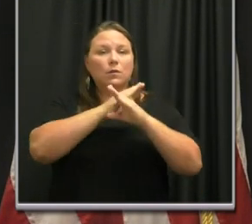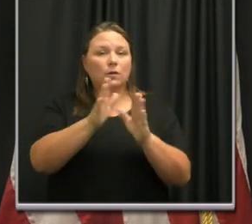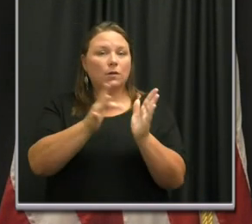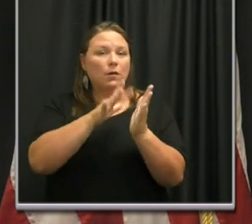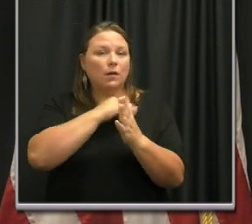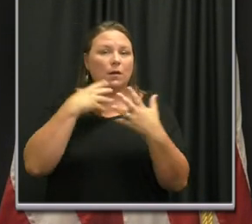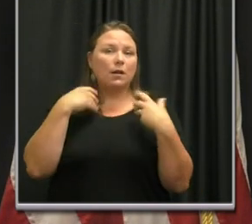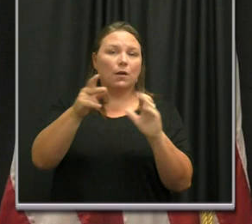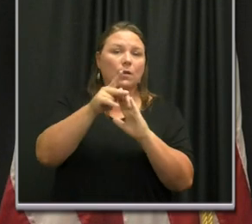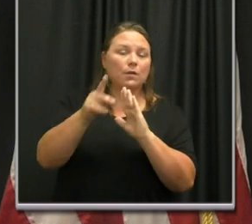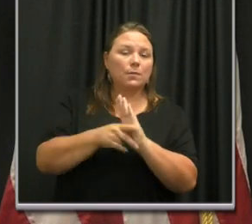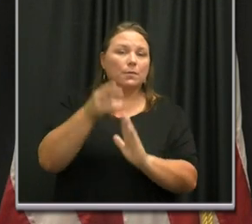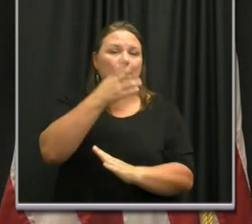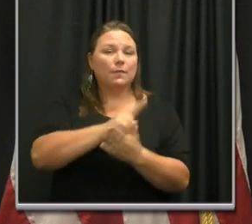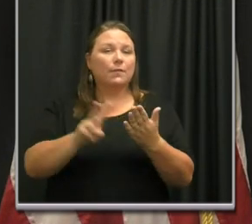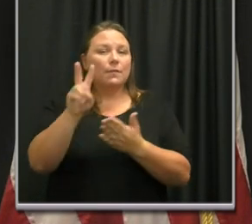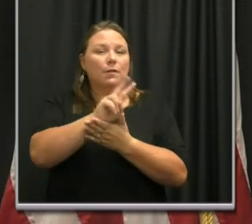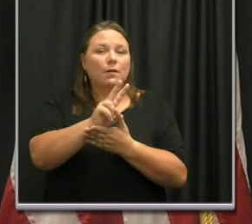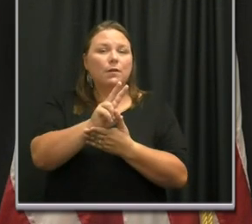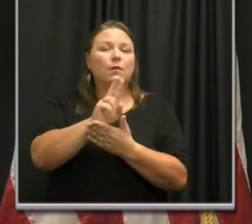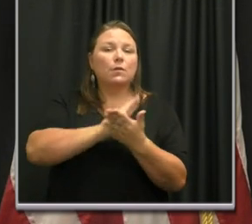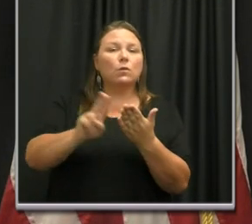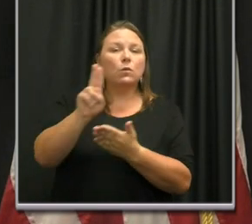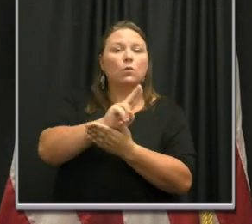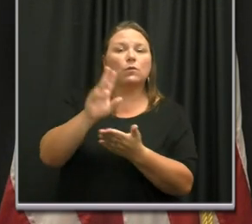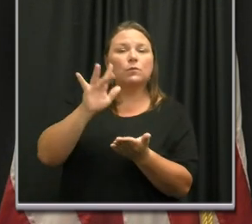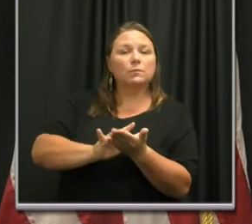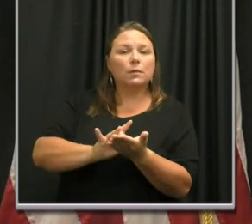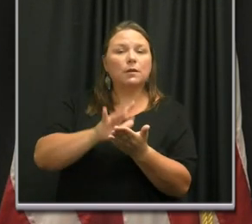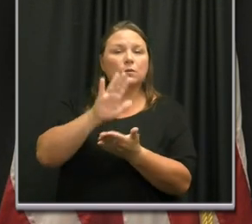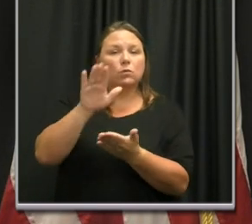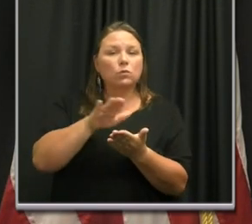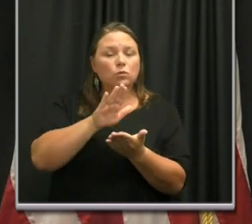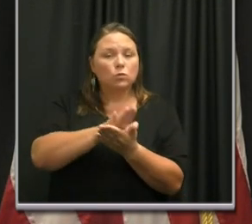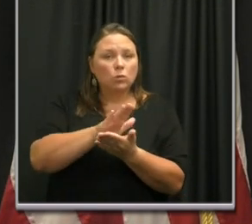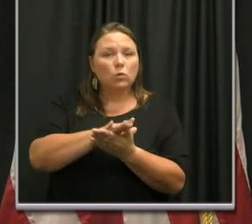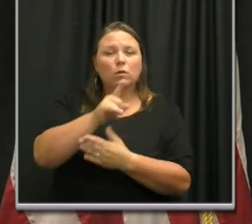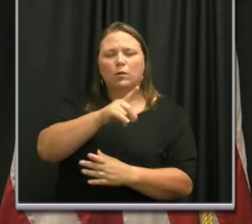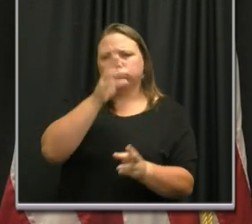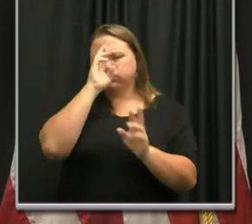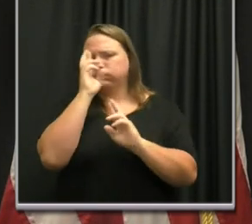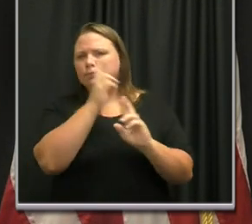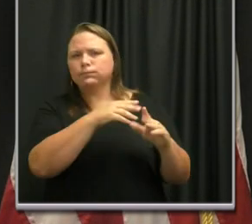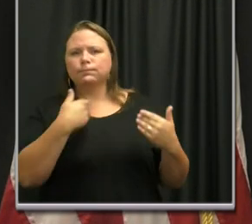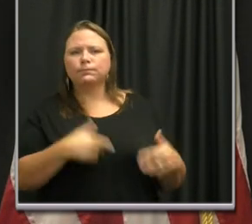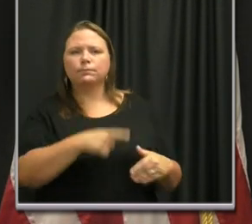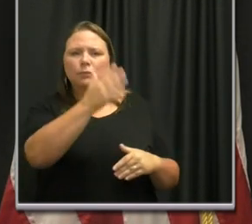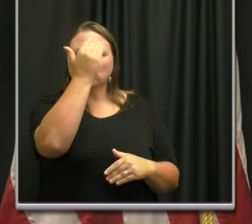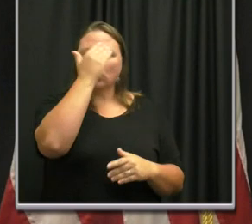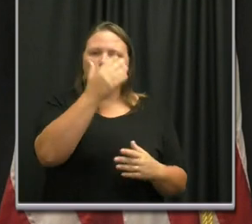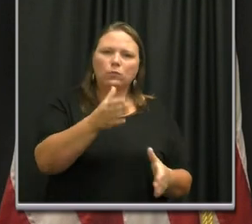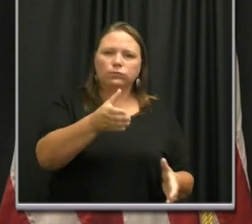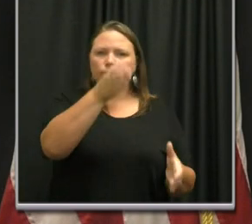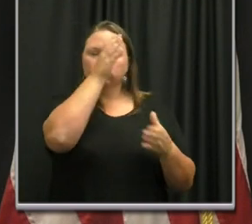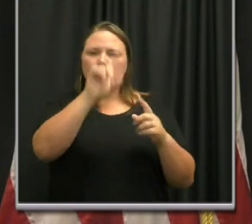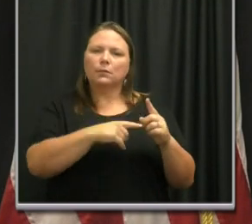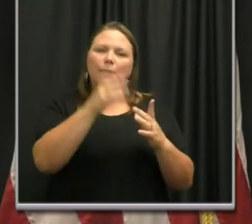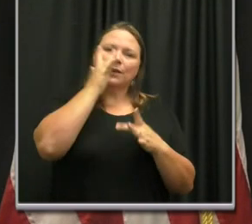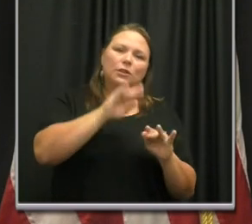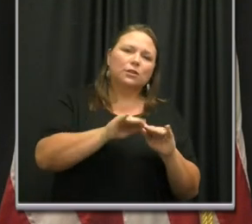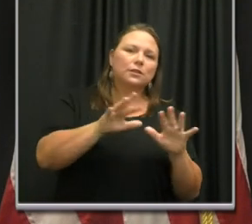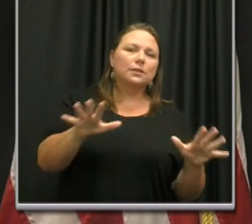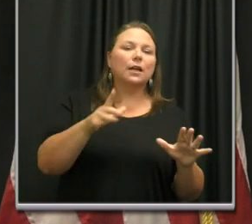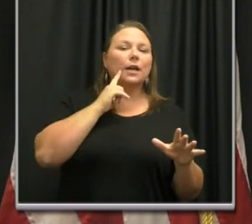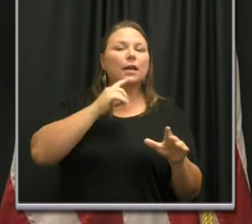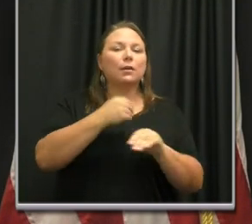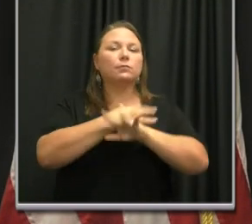Policy at Vanderbilt University School of Medicine. Dr. Schaffner is a respected authority on infectious diseases and is joining us this morning by